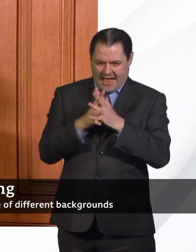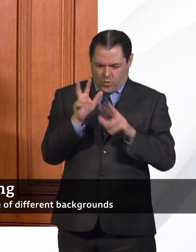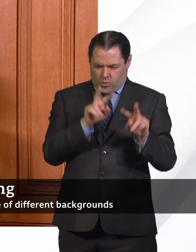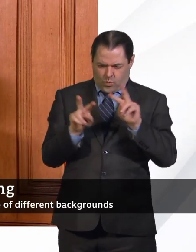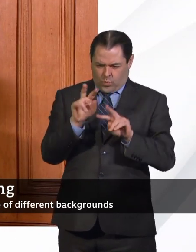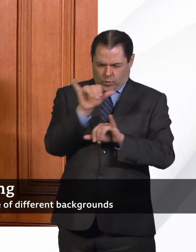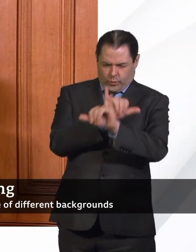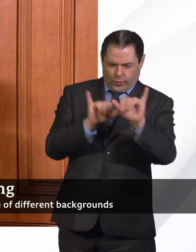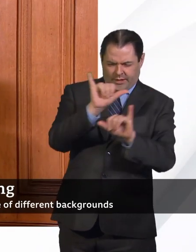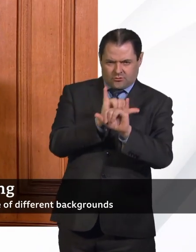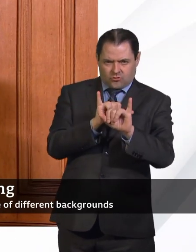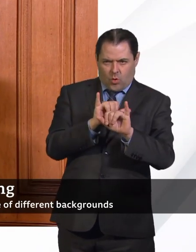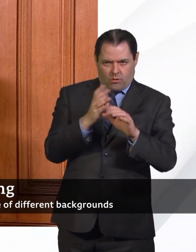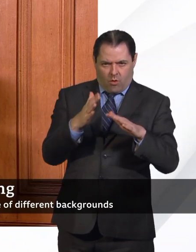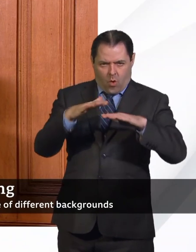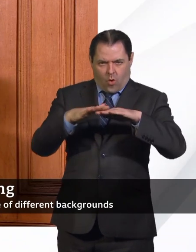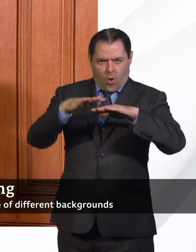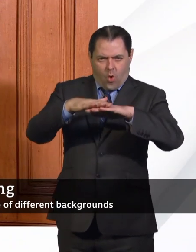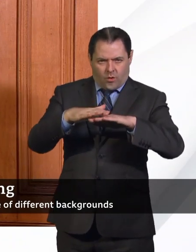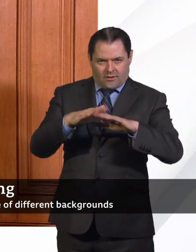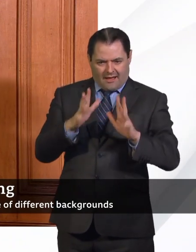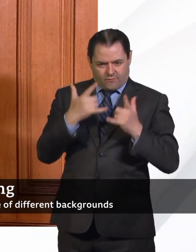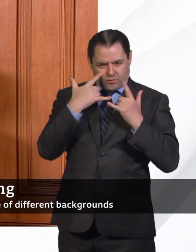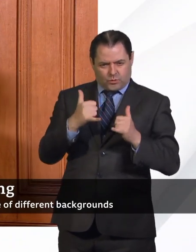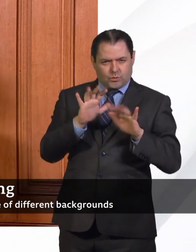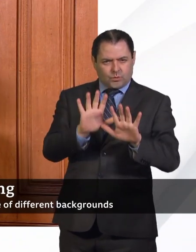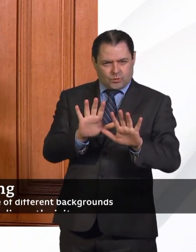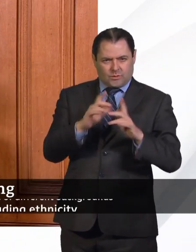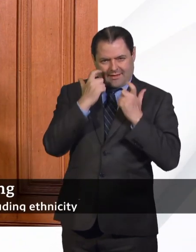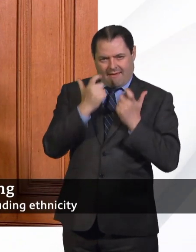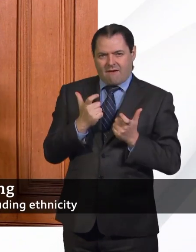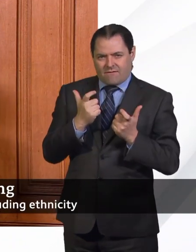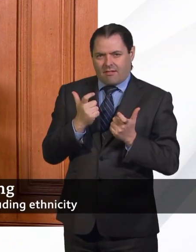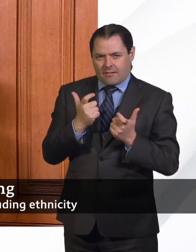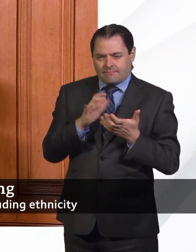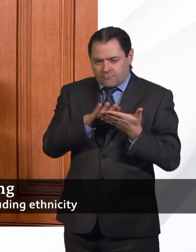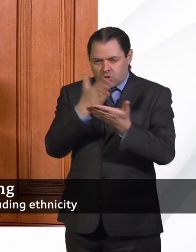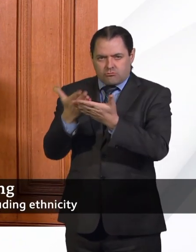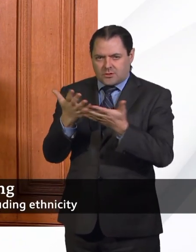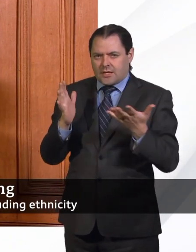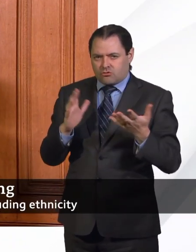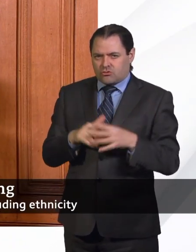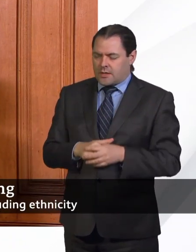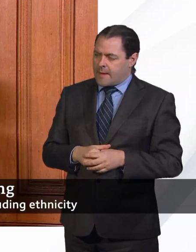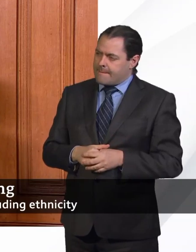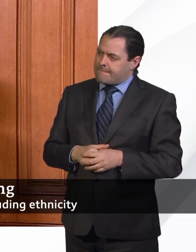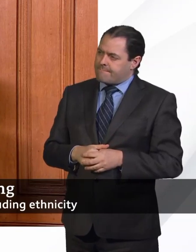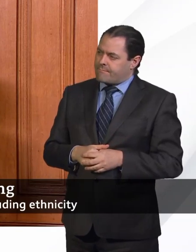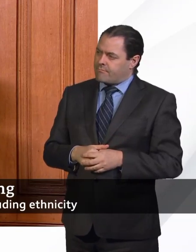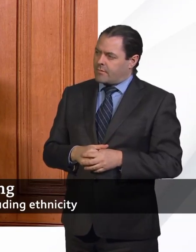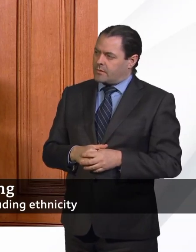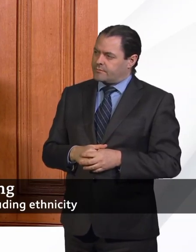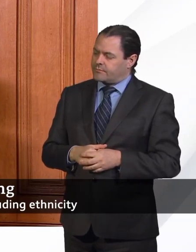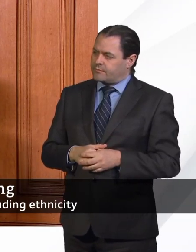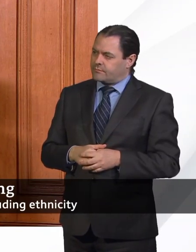justified by the data. So there's an element of caution in our results, as well as, obviously, pointing out these obvious